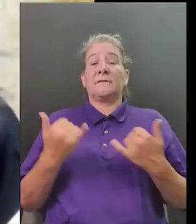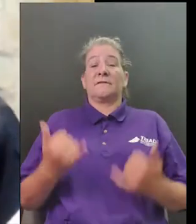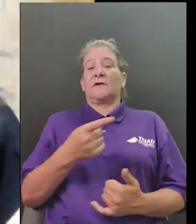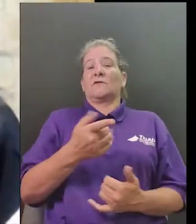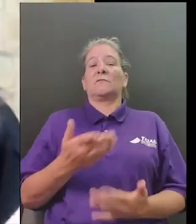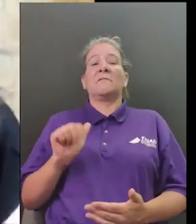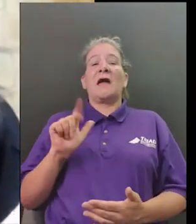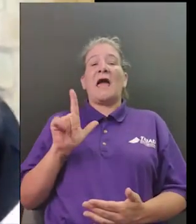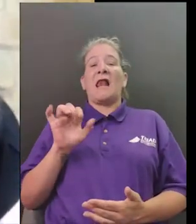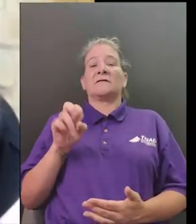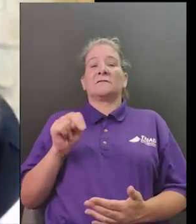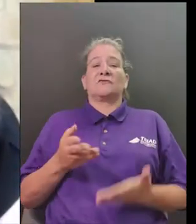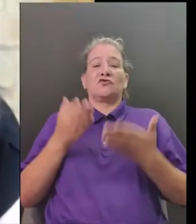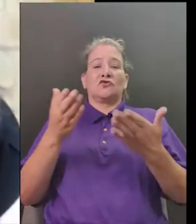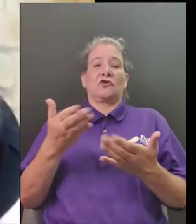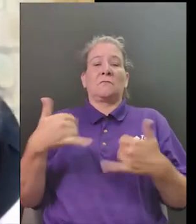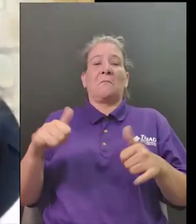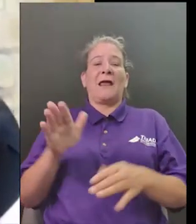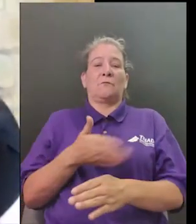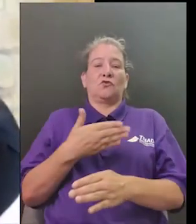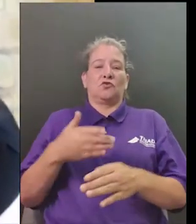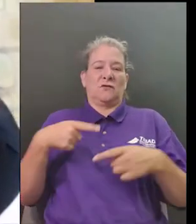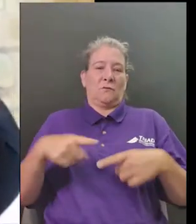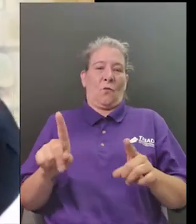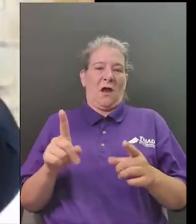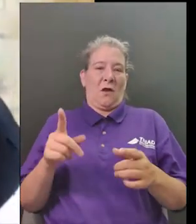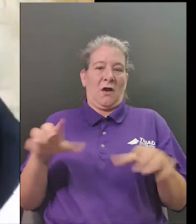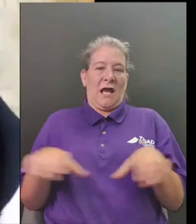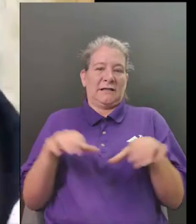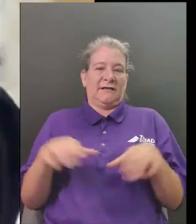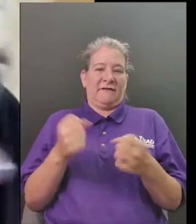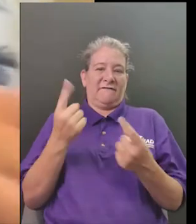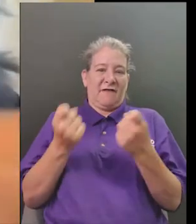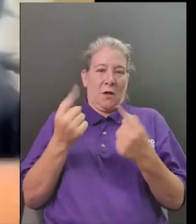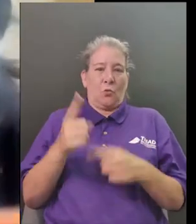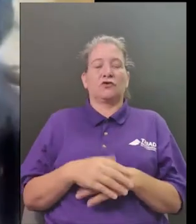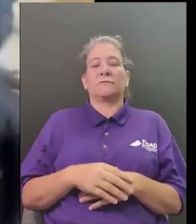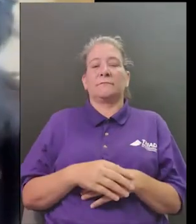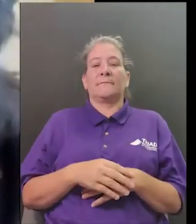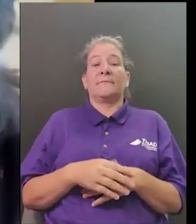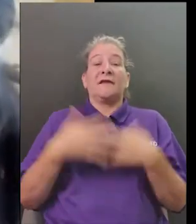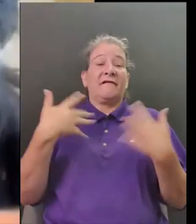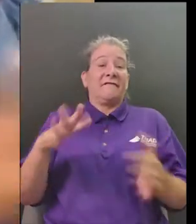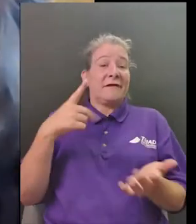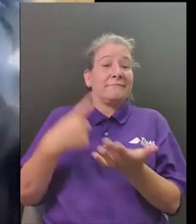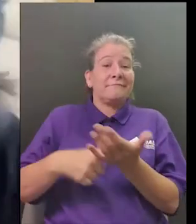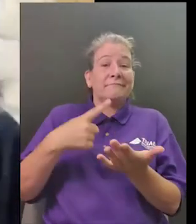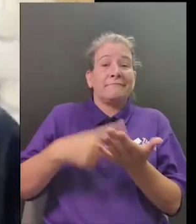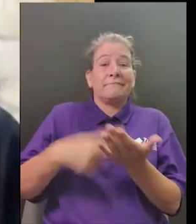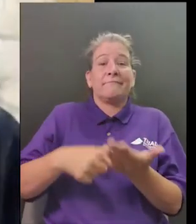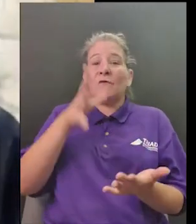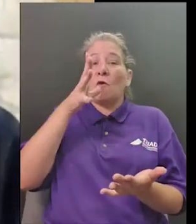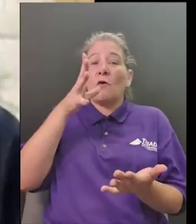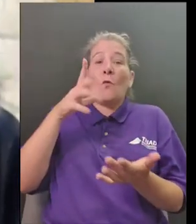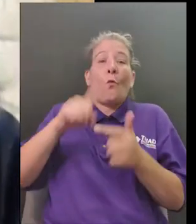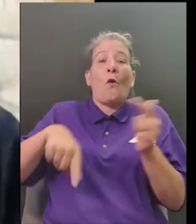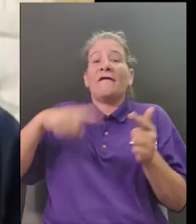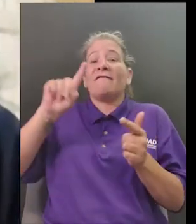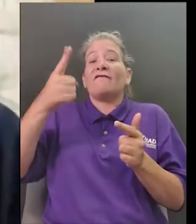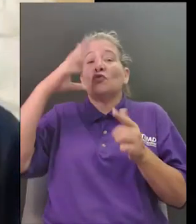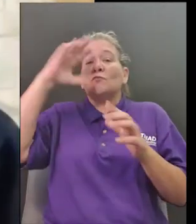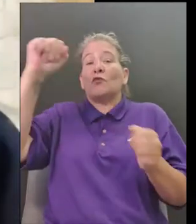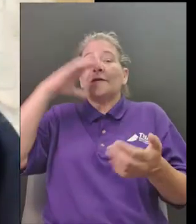to share it after the fact i see someone asking in the chat so that is the art activity for the night